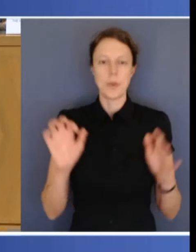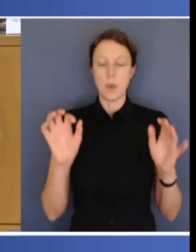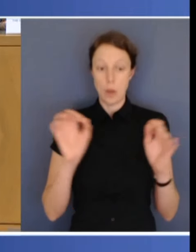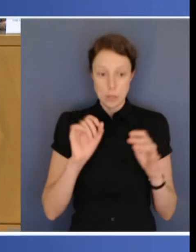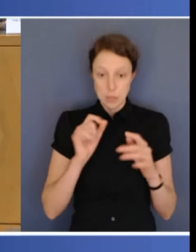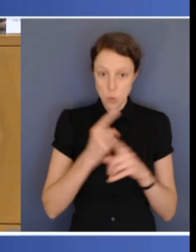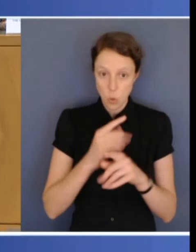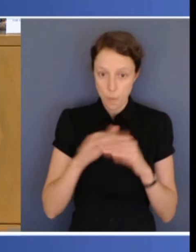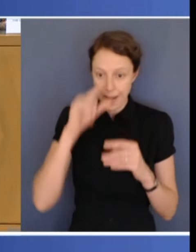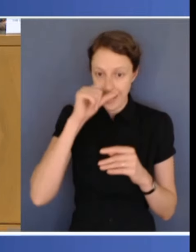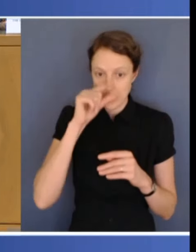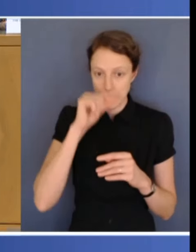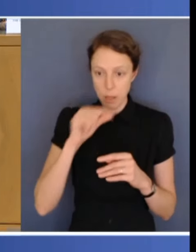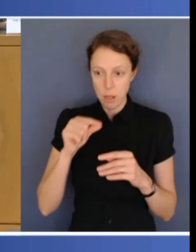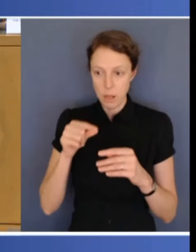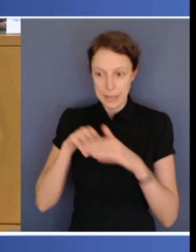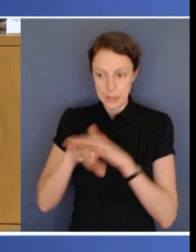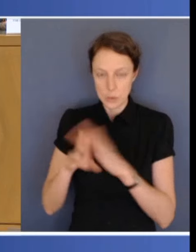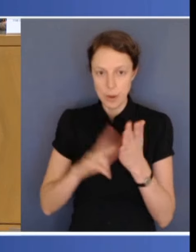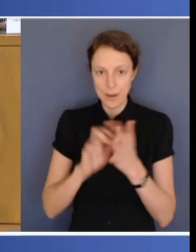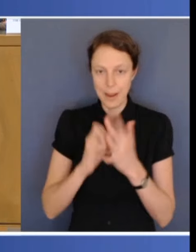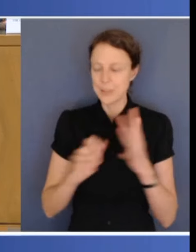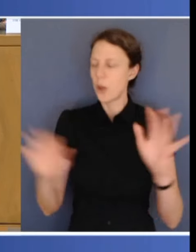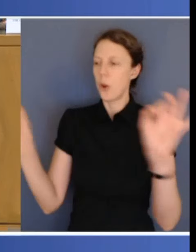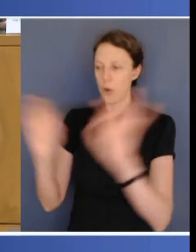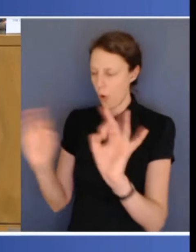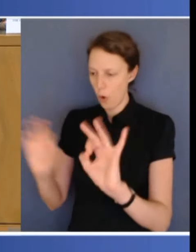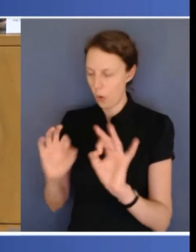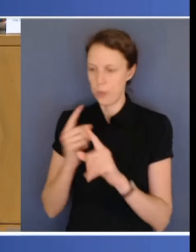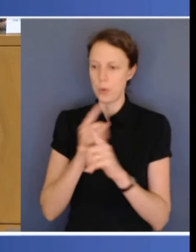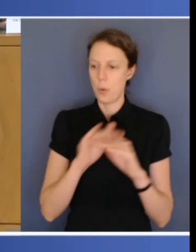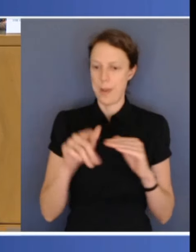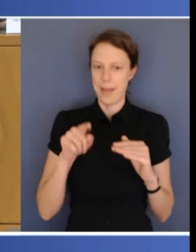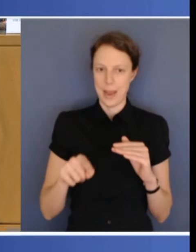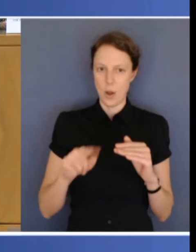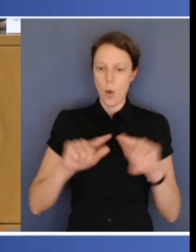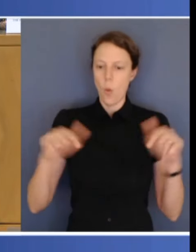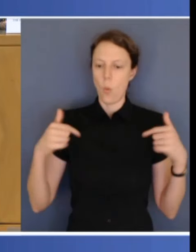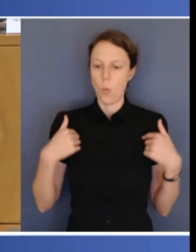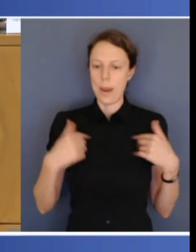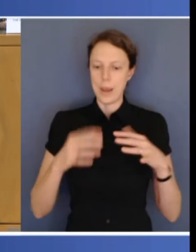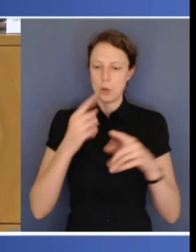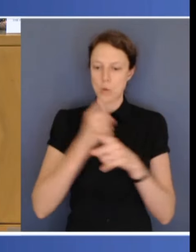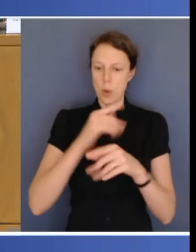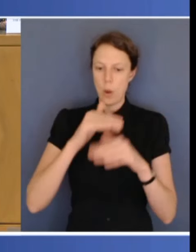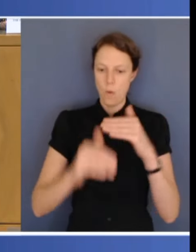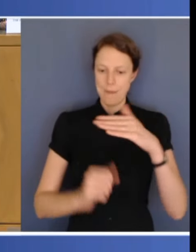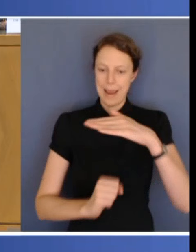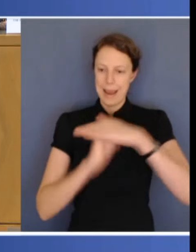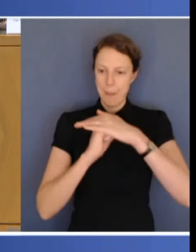released tomorrow. This is about capping growth at 8%. Growth